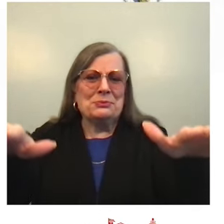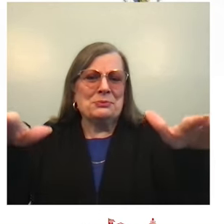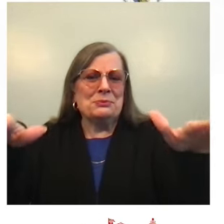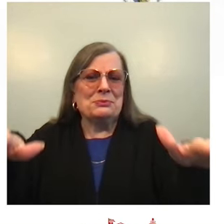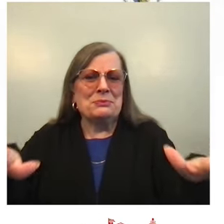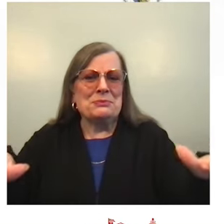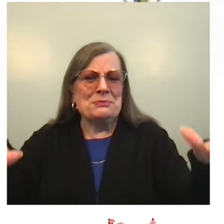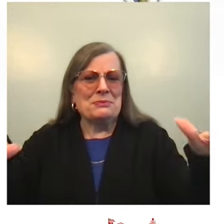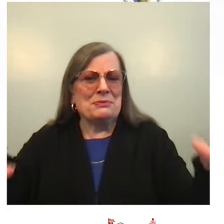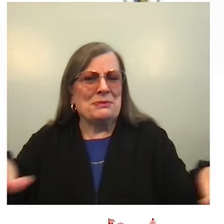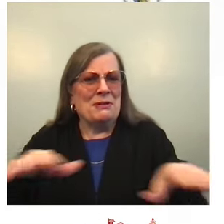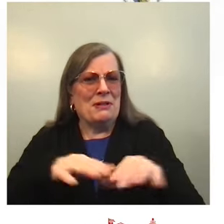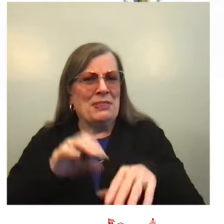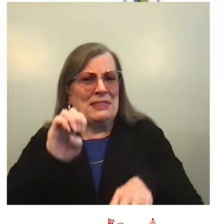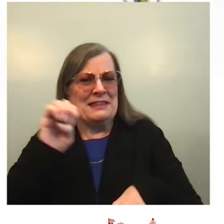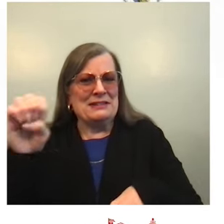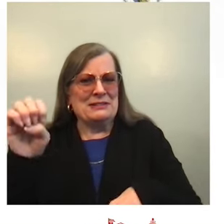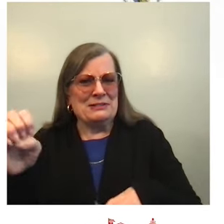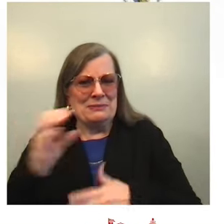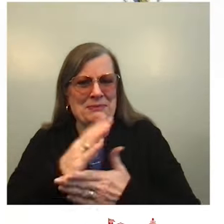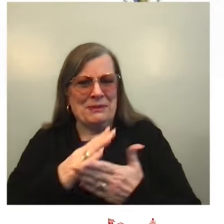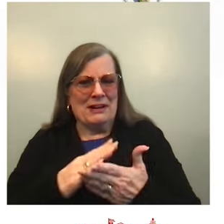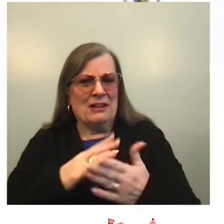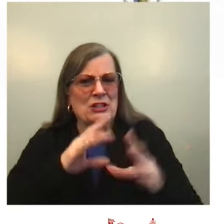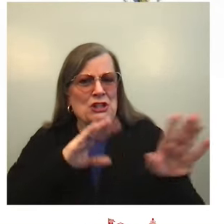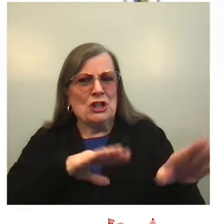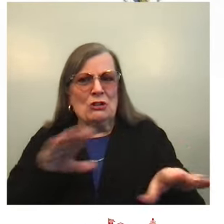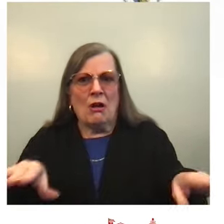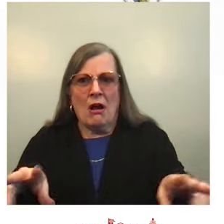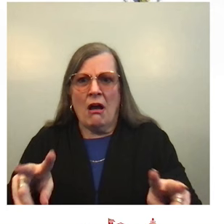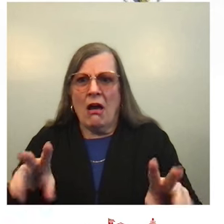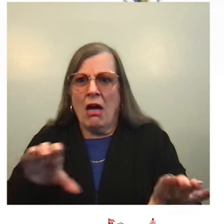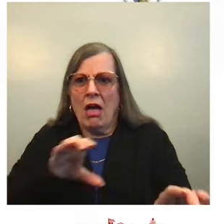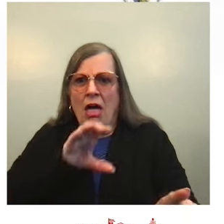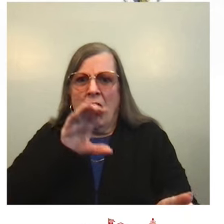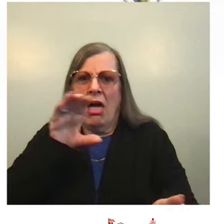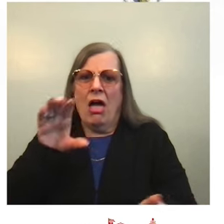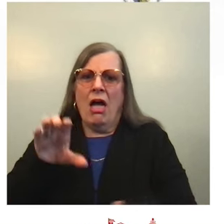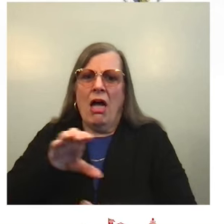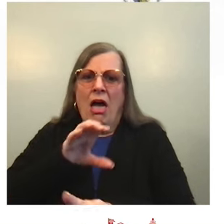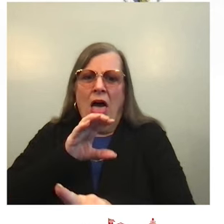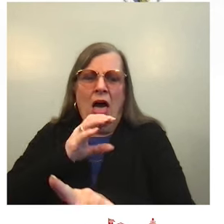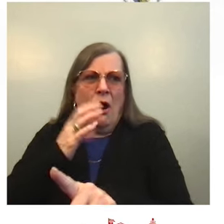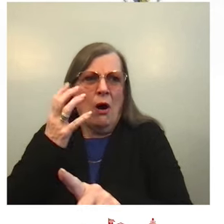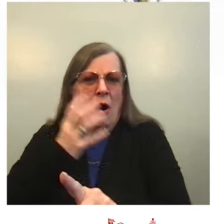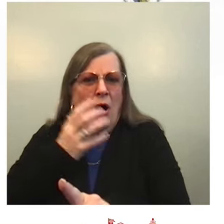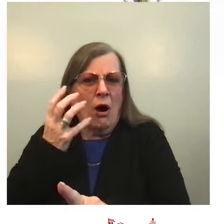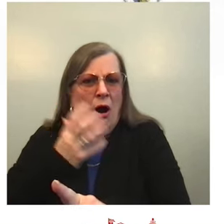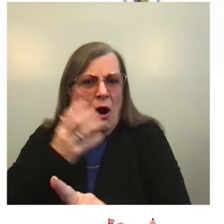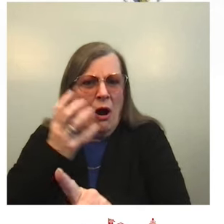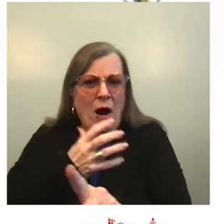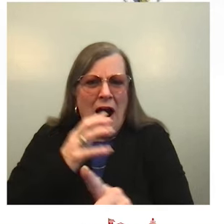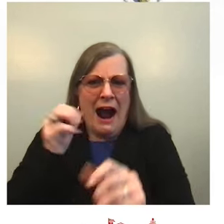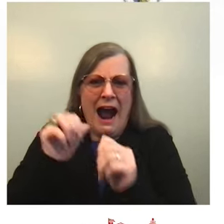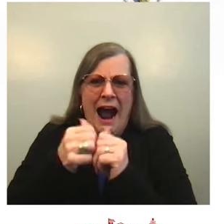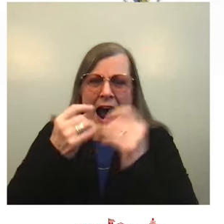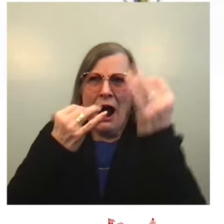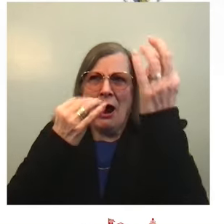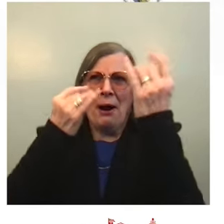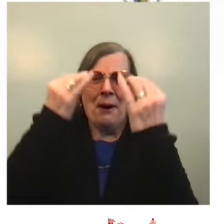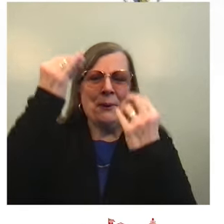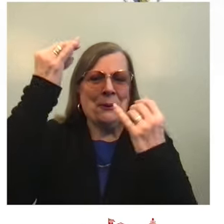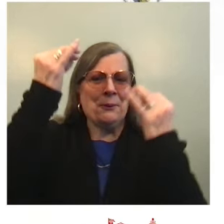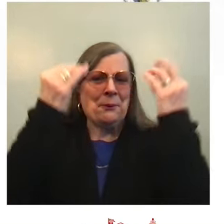were children again, they gaze up in wonder, like we did, at the twinkling lights, and feel the soft pine needles